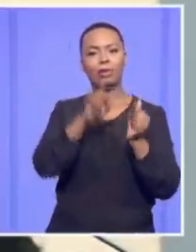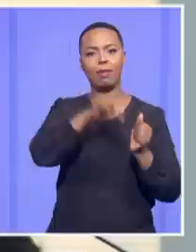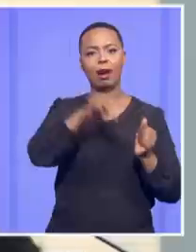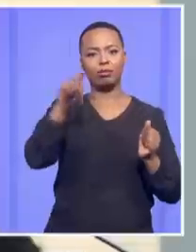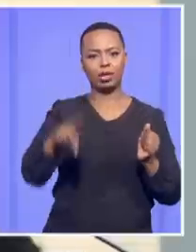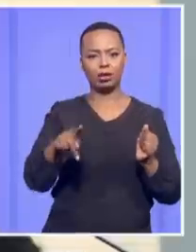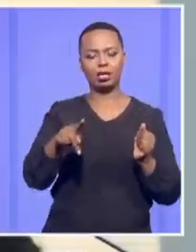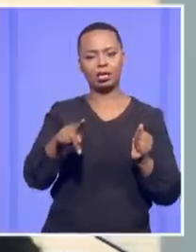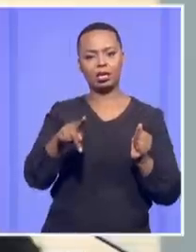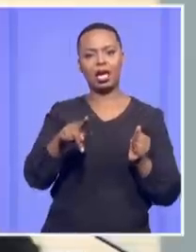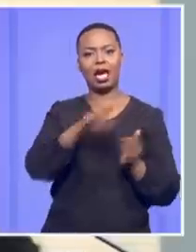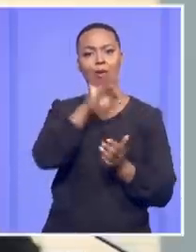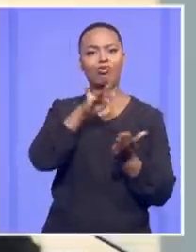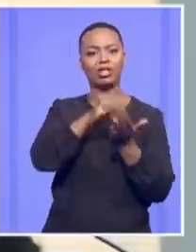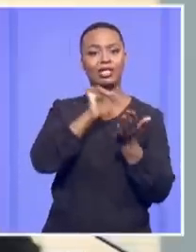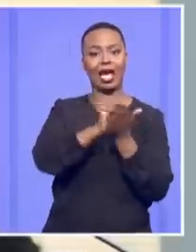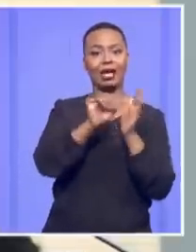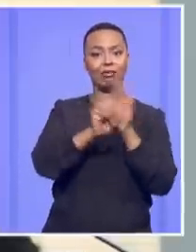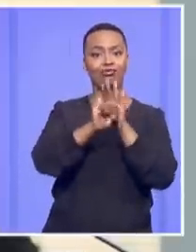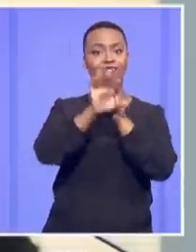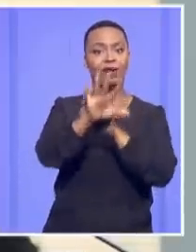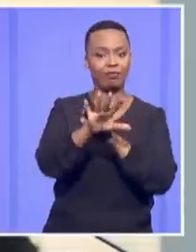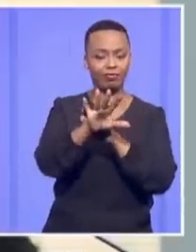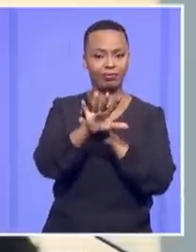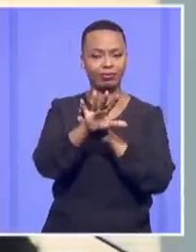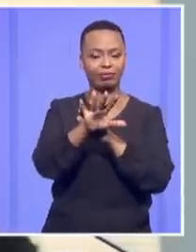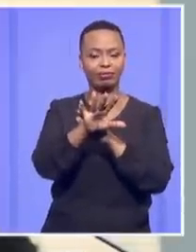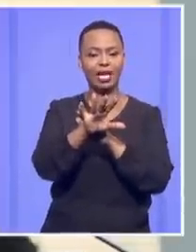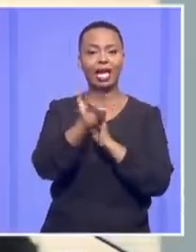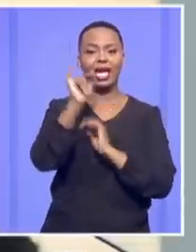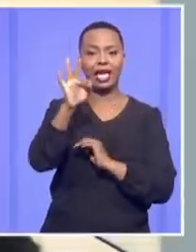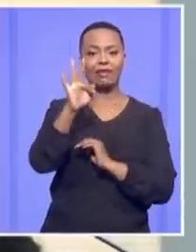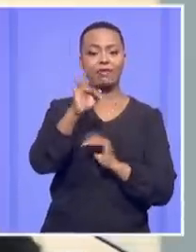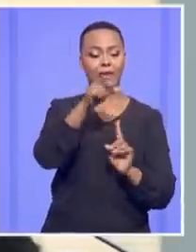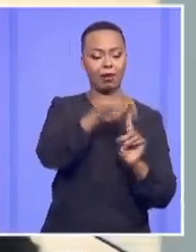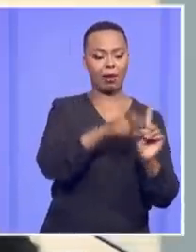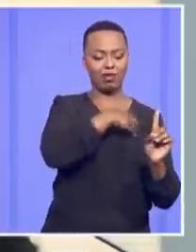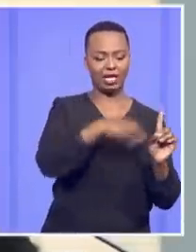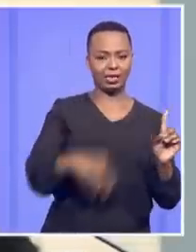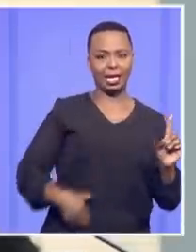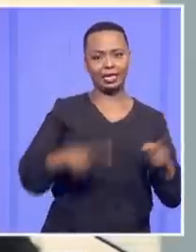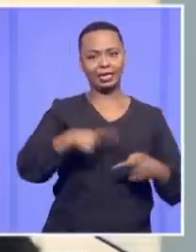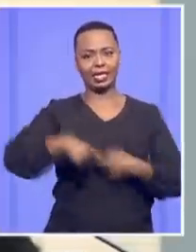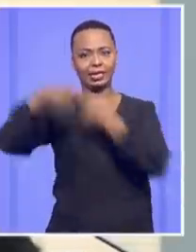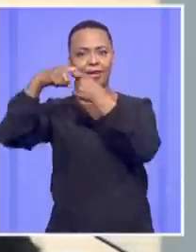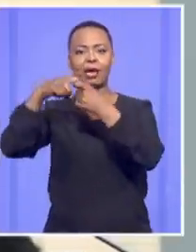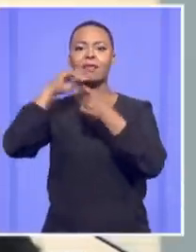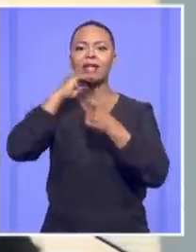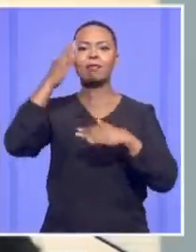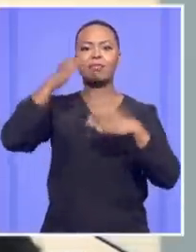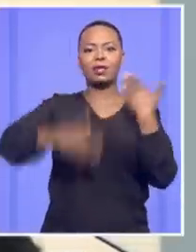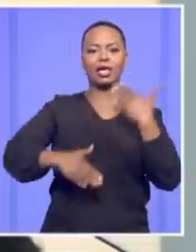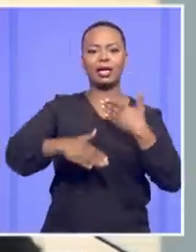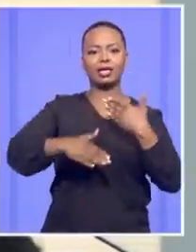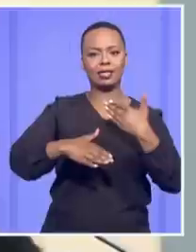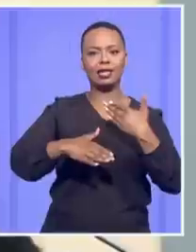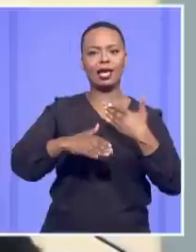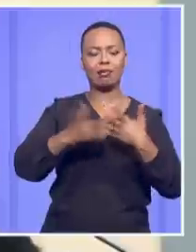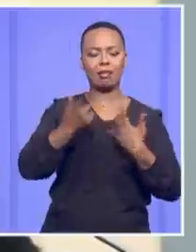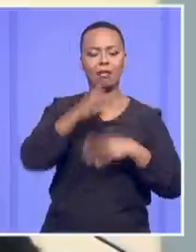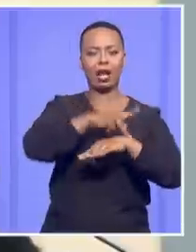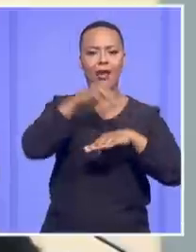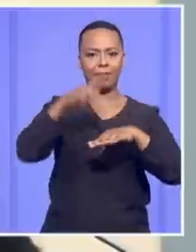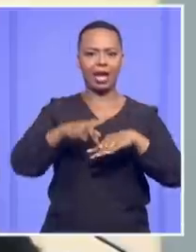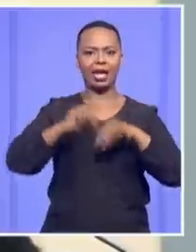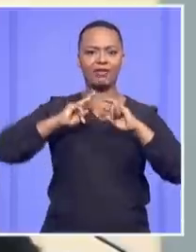was vacant, and therefore the President, if he suspended, would put an end to the pala pala investigation because there was no one to take